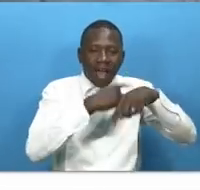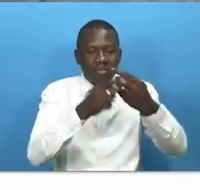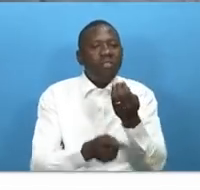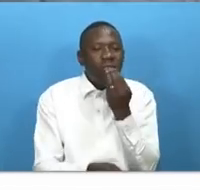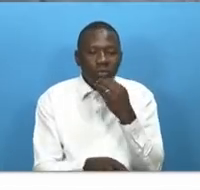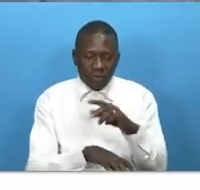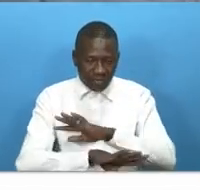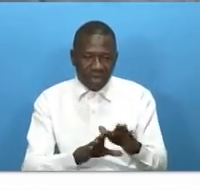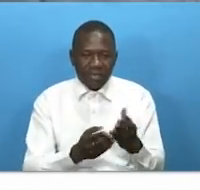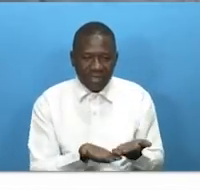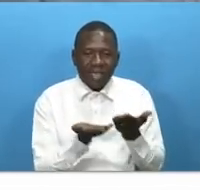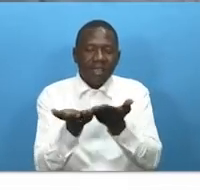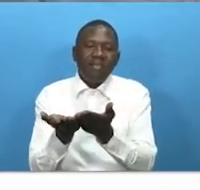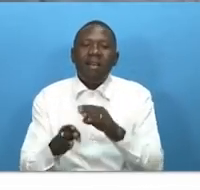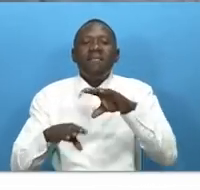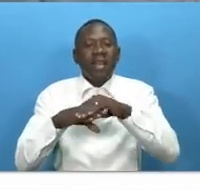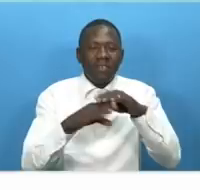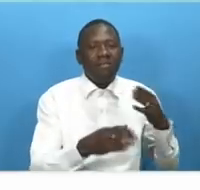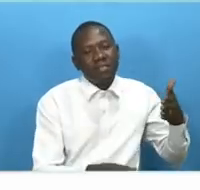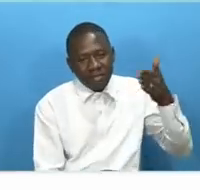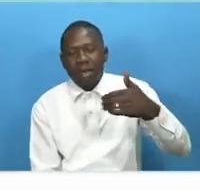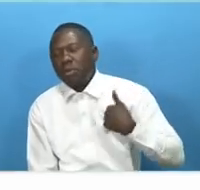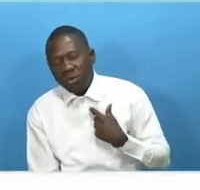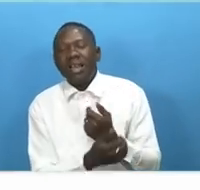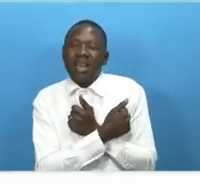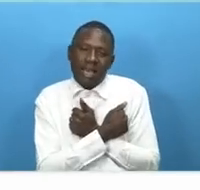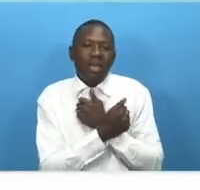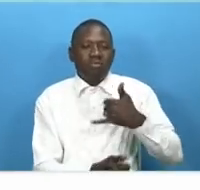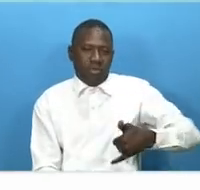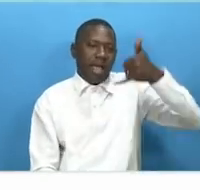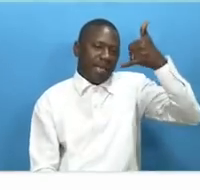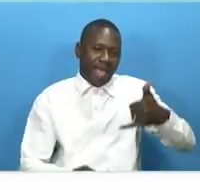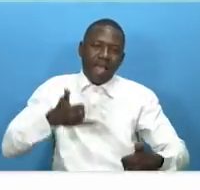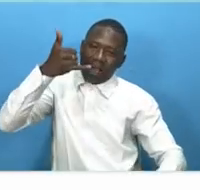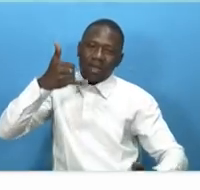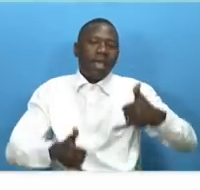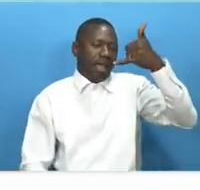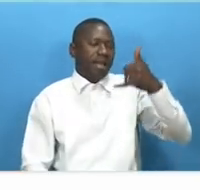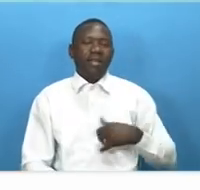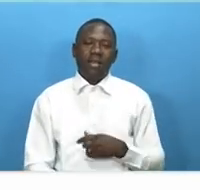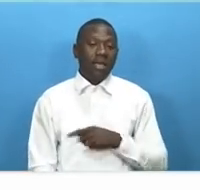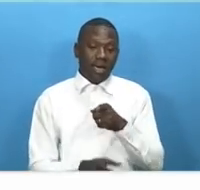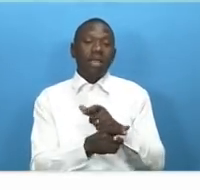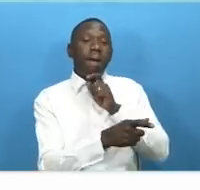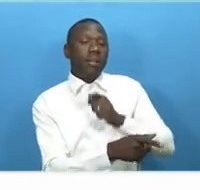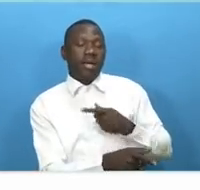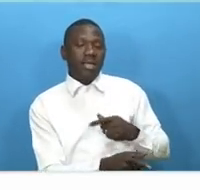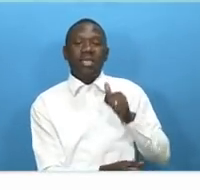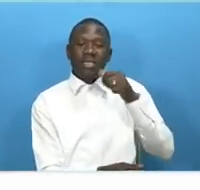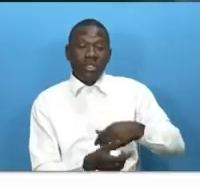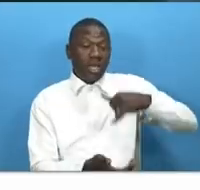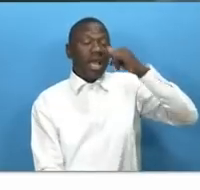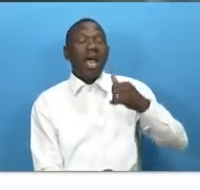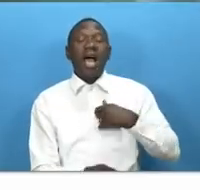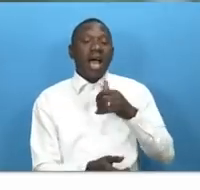offered to friends and visitors osman sanyang says he drinks attire daily sometimes up to four times a